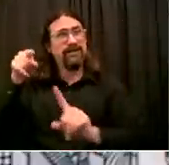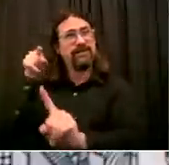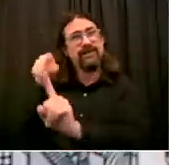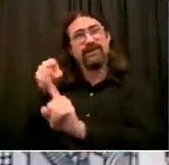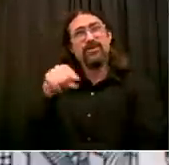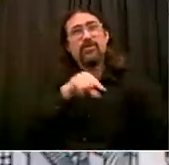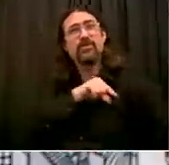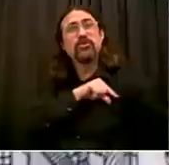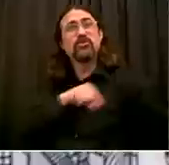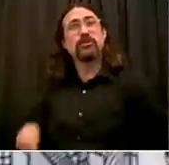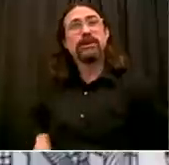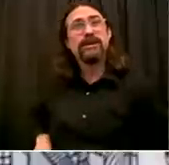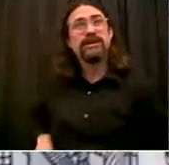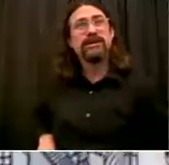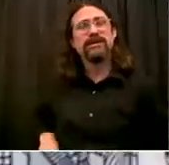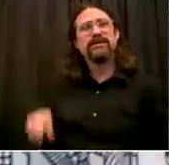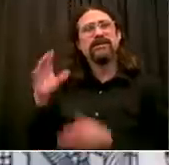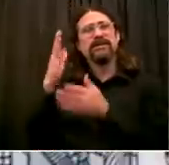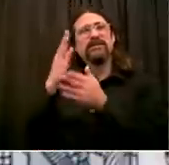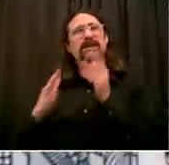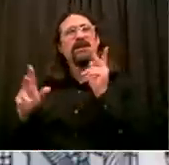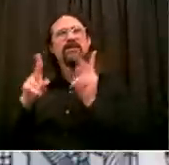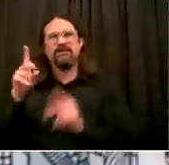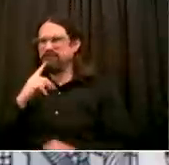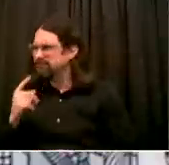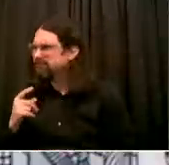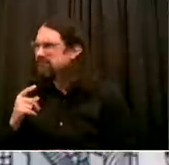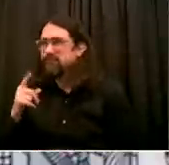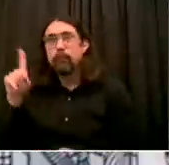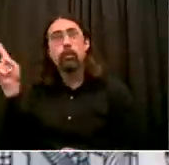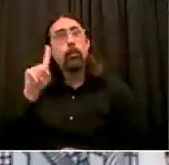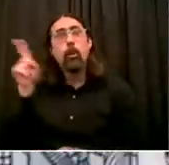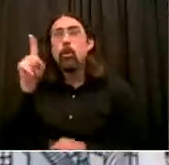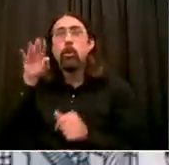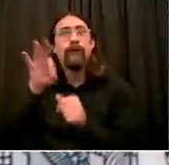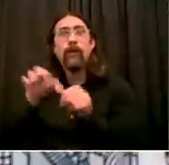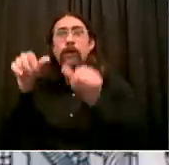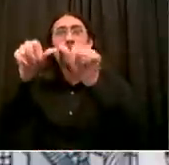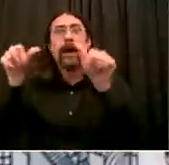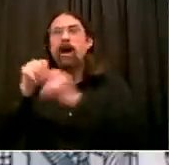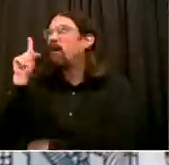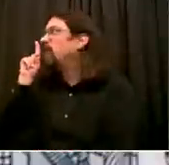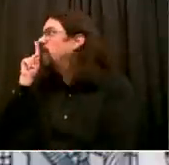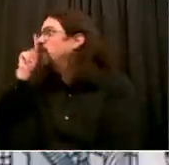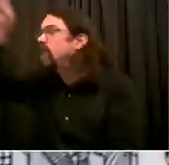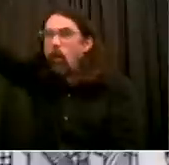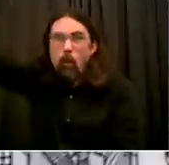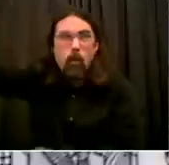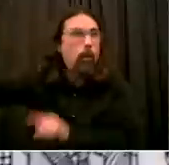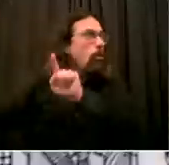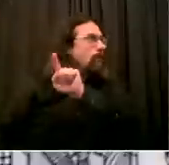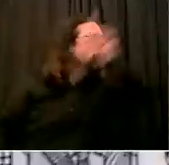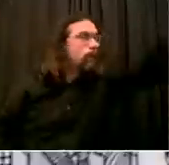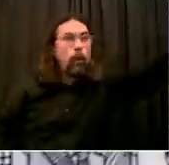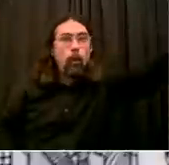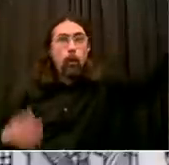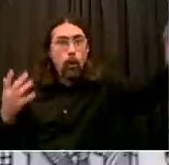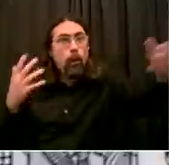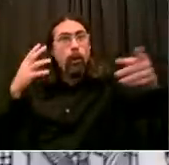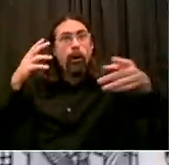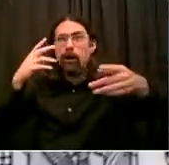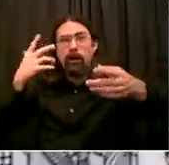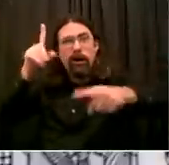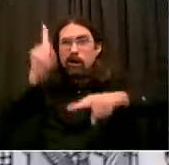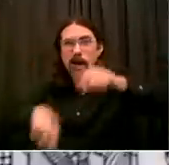more early voting locations on board? Well, again, Juliette, you know, that is all put together by the Board of